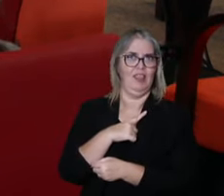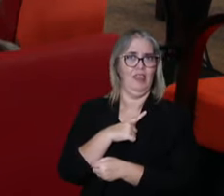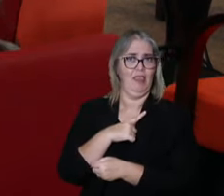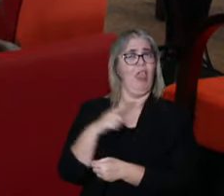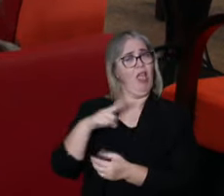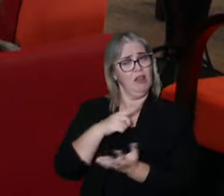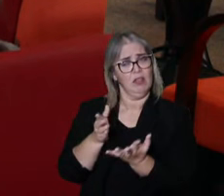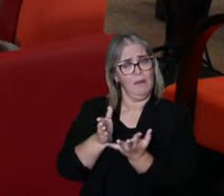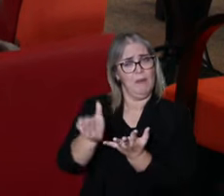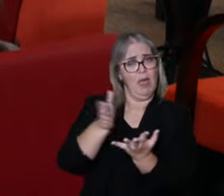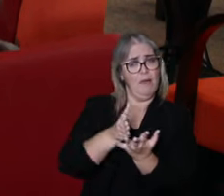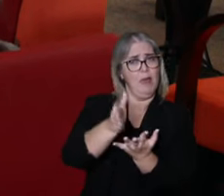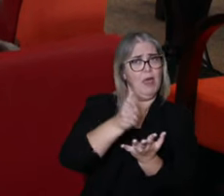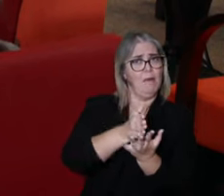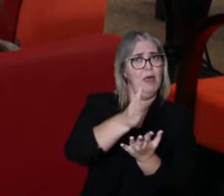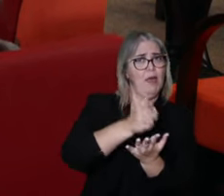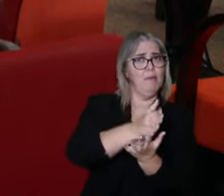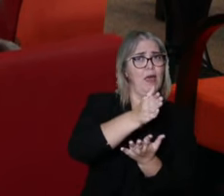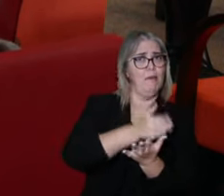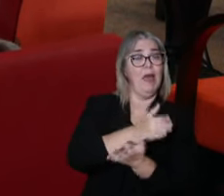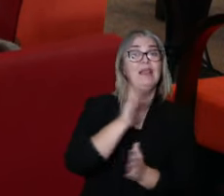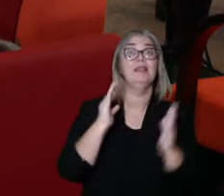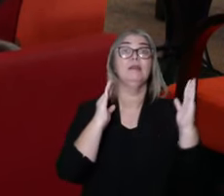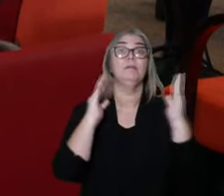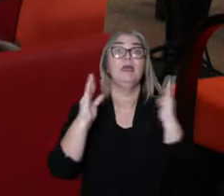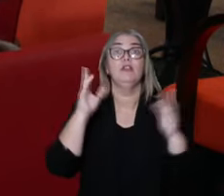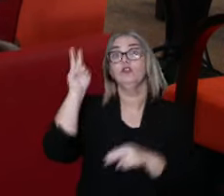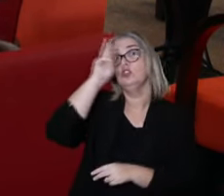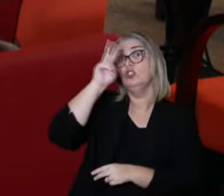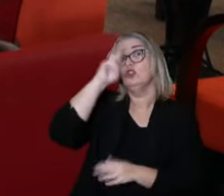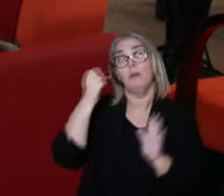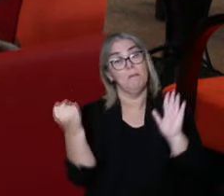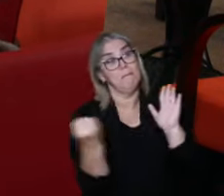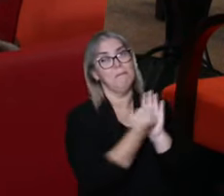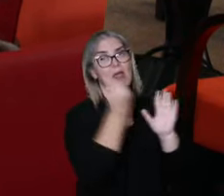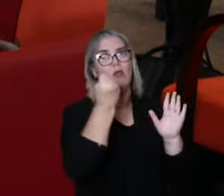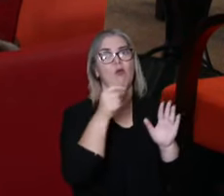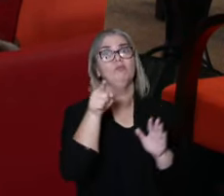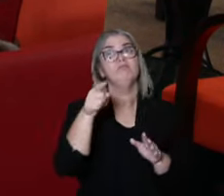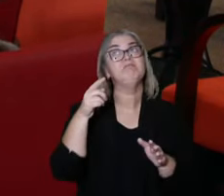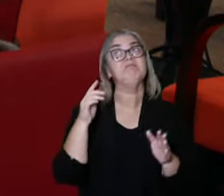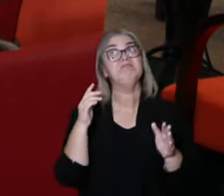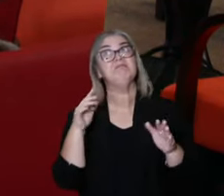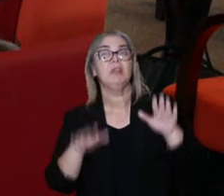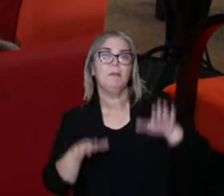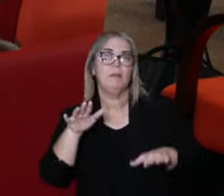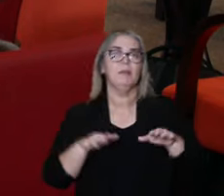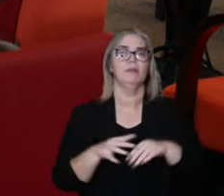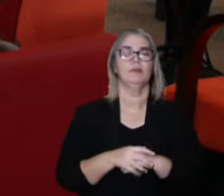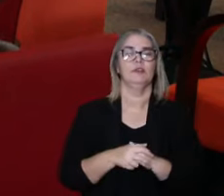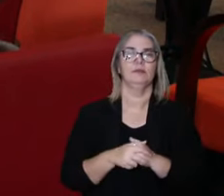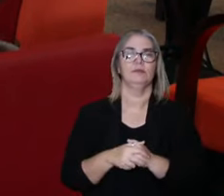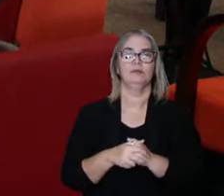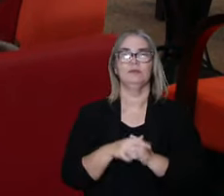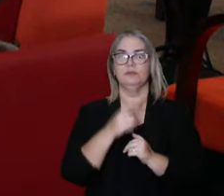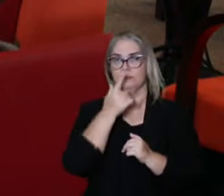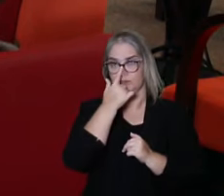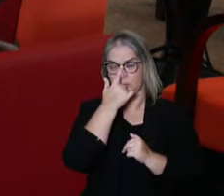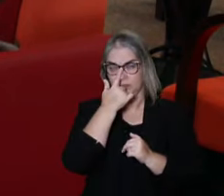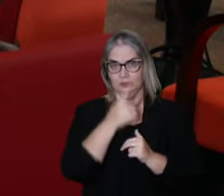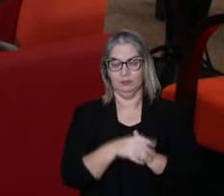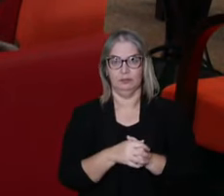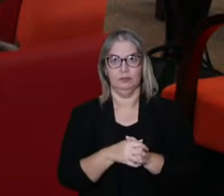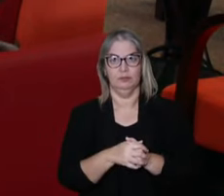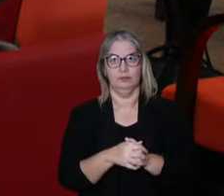It is permeable and there are different lines depending on the historical moment that we observe. Earth,